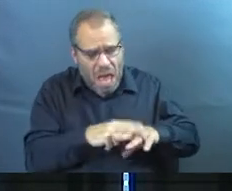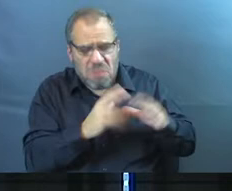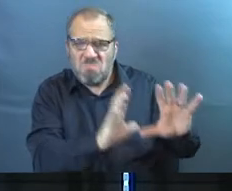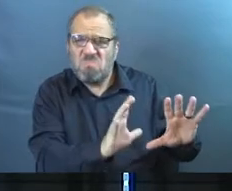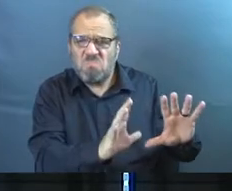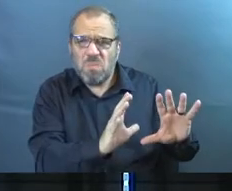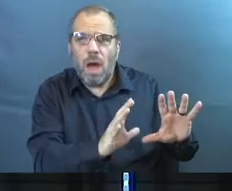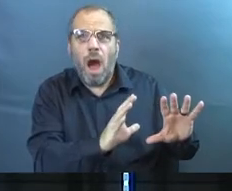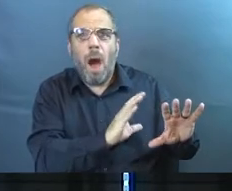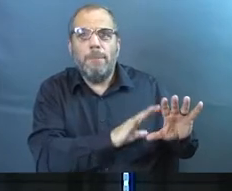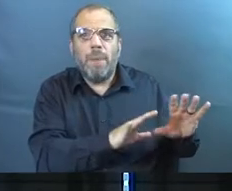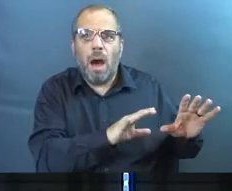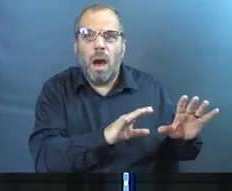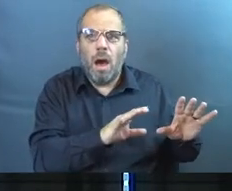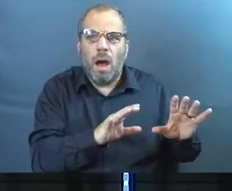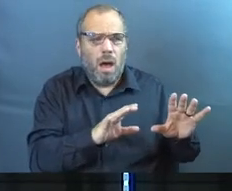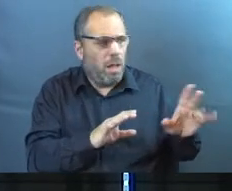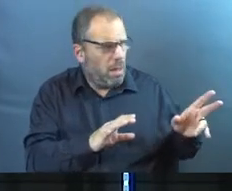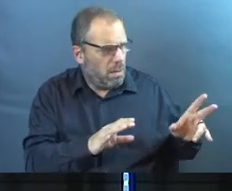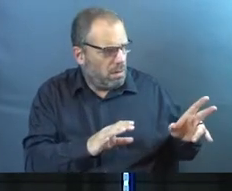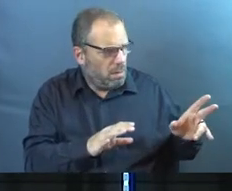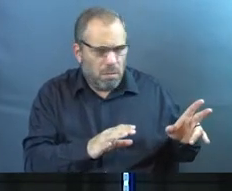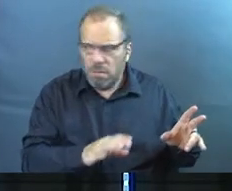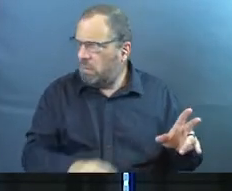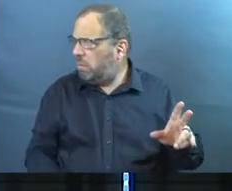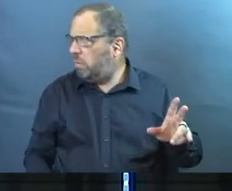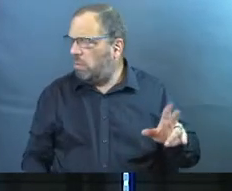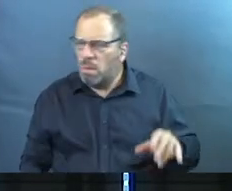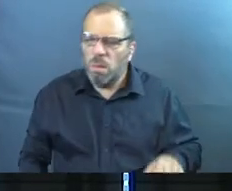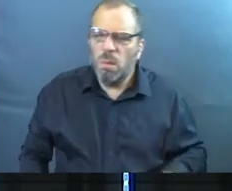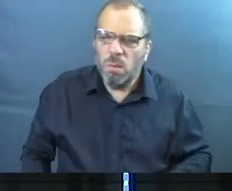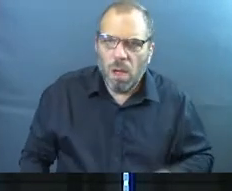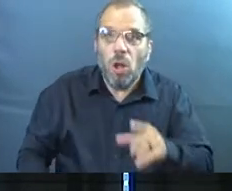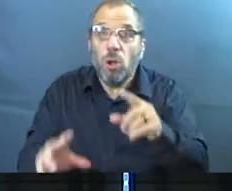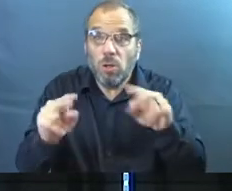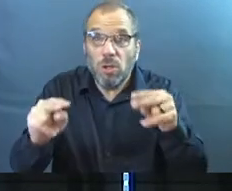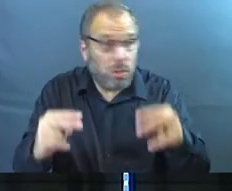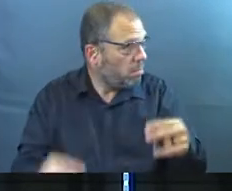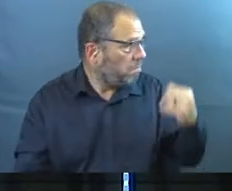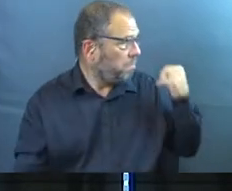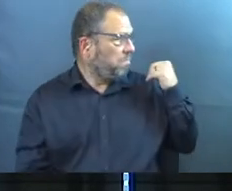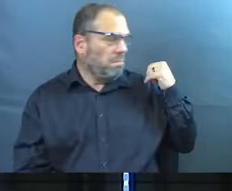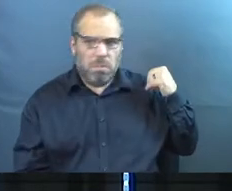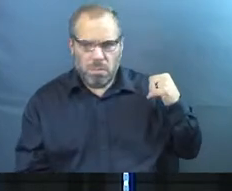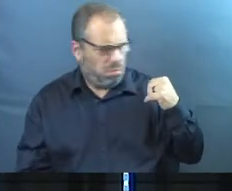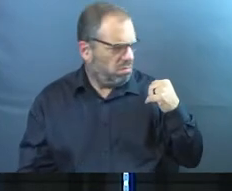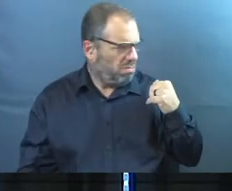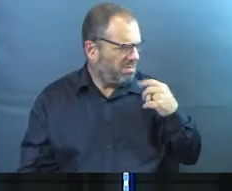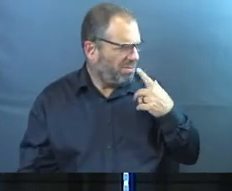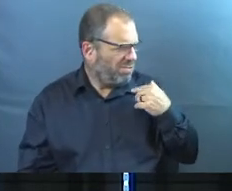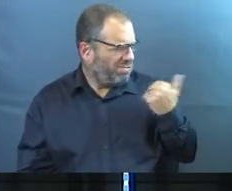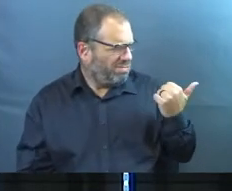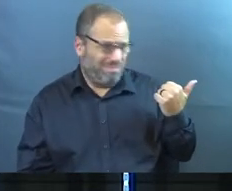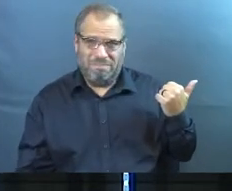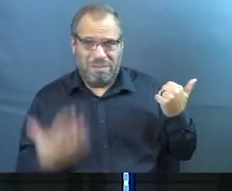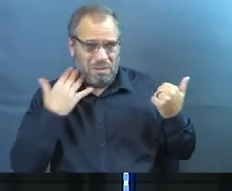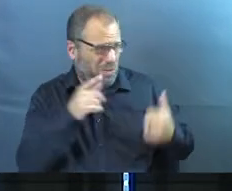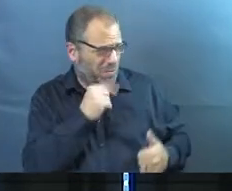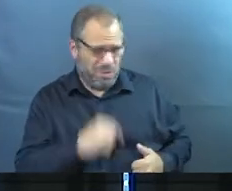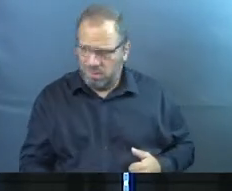around you, but look to the right and the left, in front and behind, real quick. Just look around. You don't know these people,